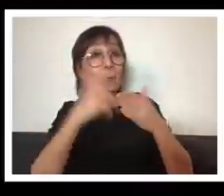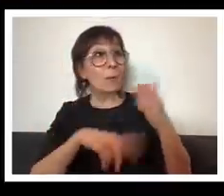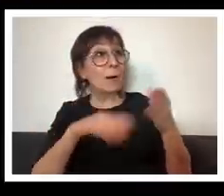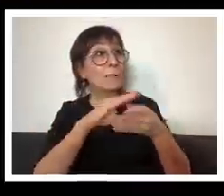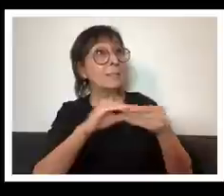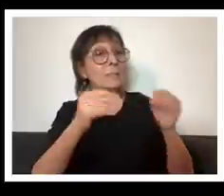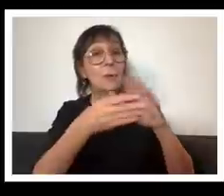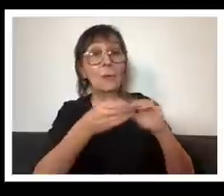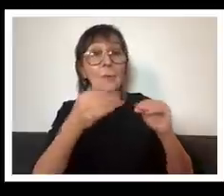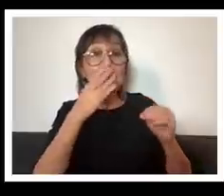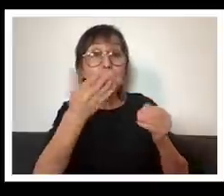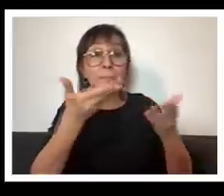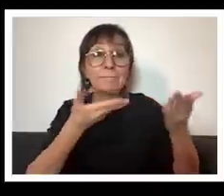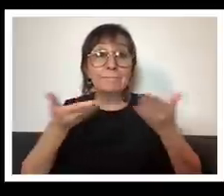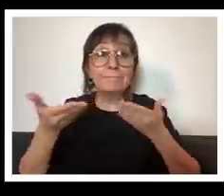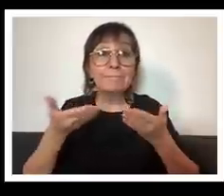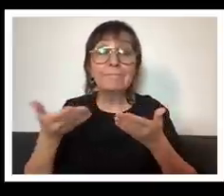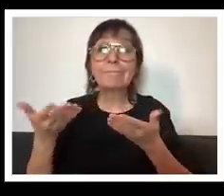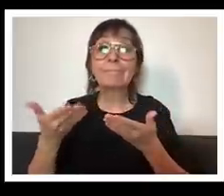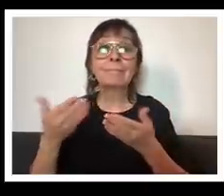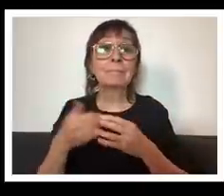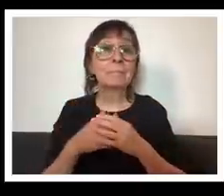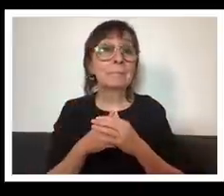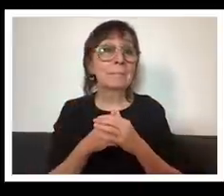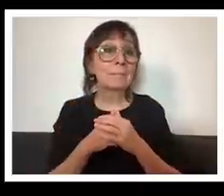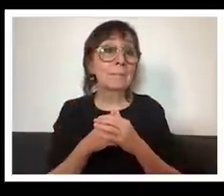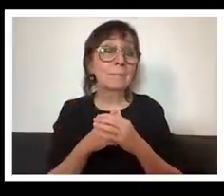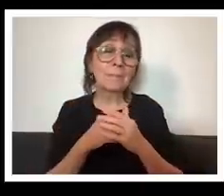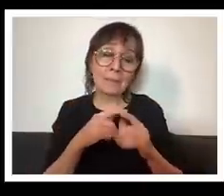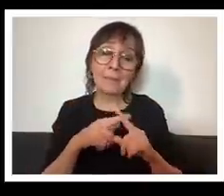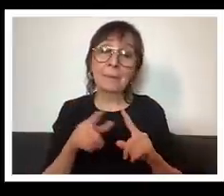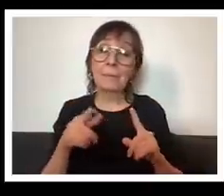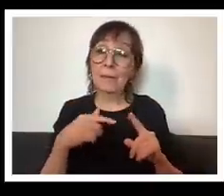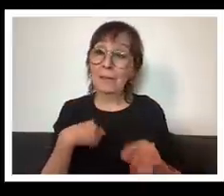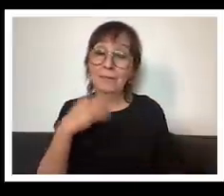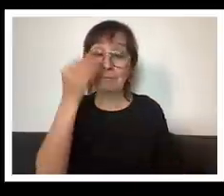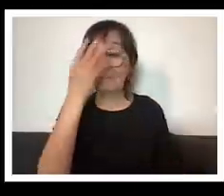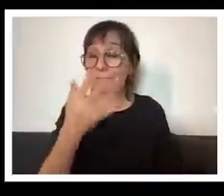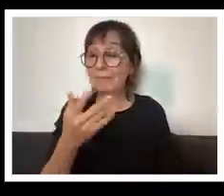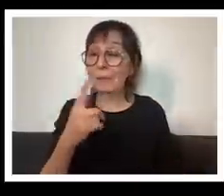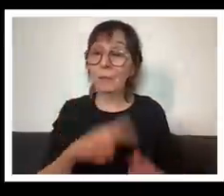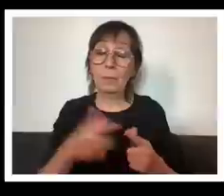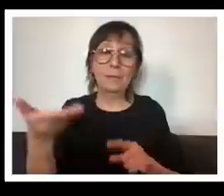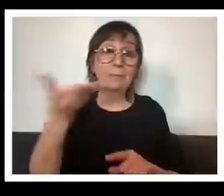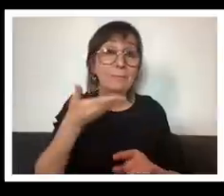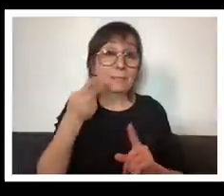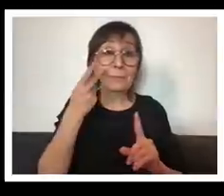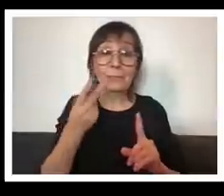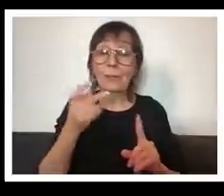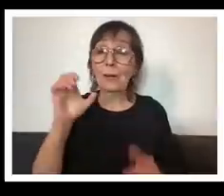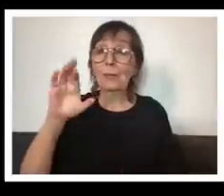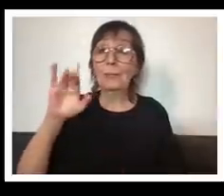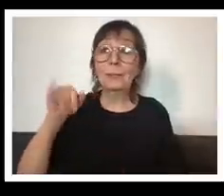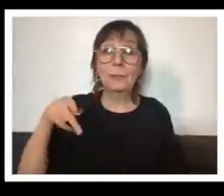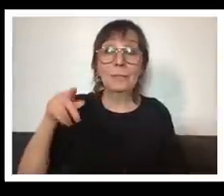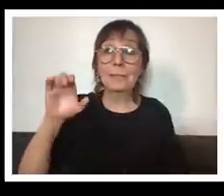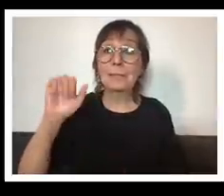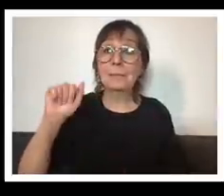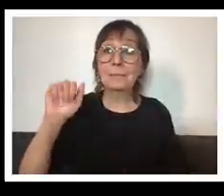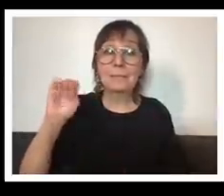stories would come our way uh but i i tell you when we saw crip camp we thought